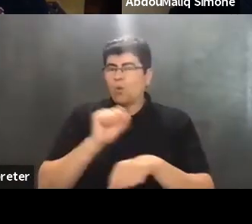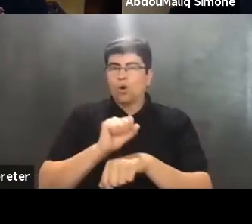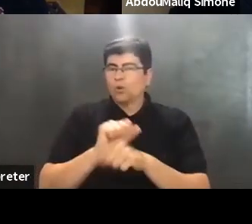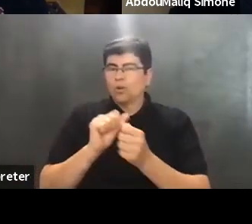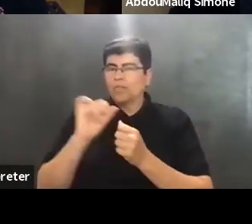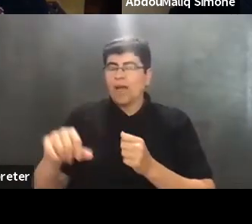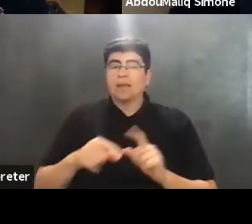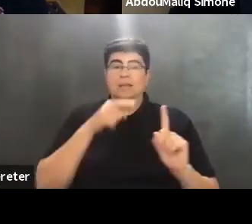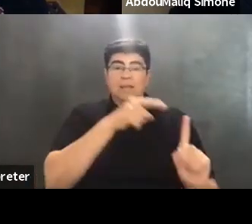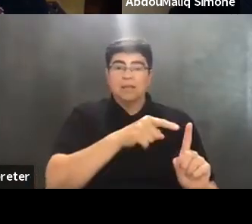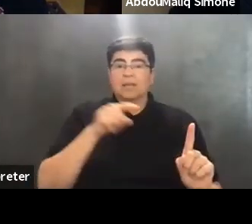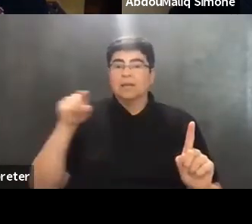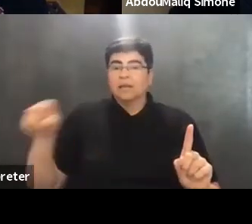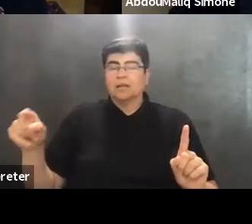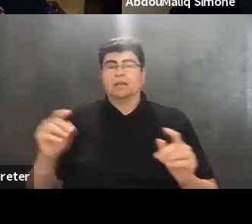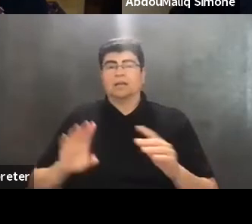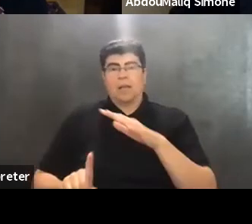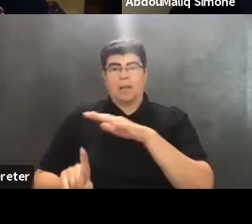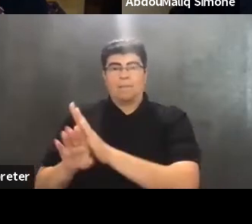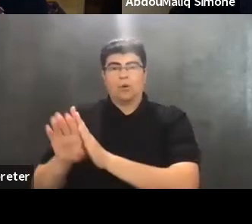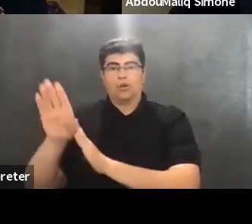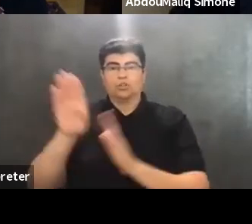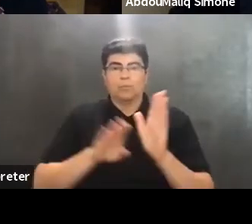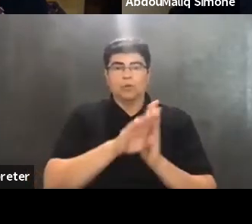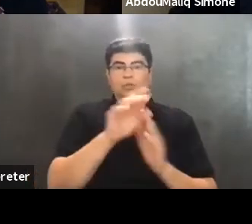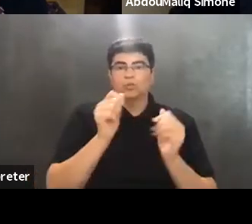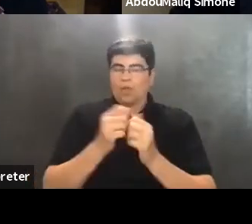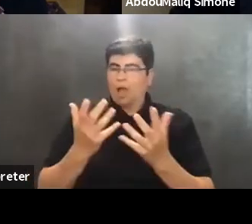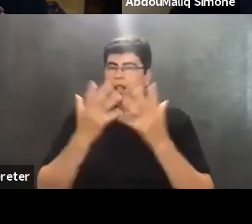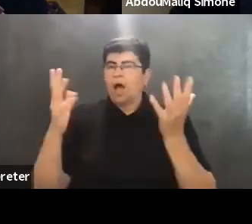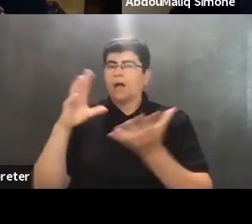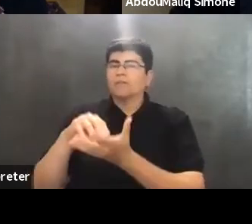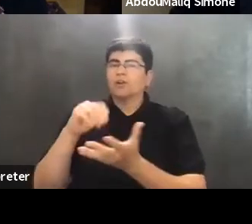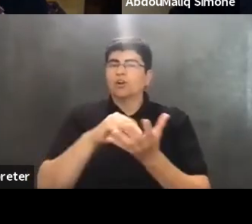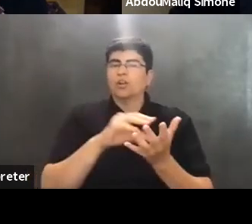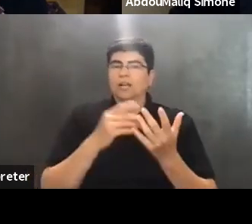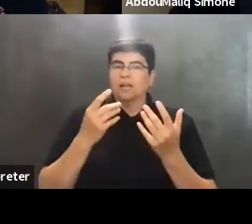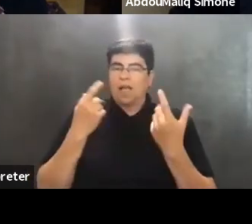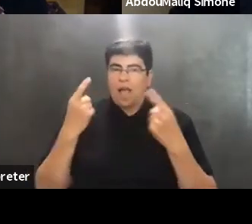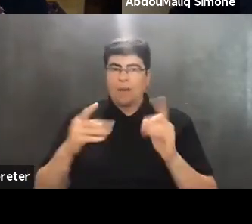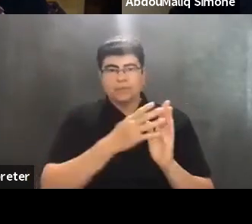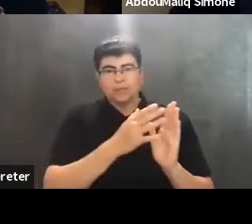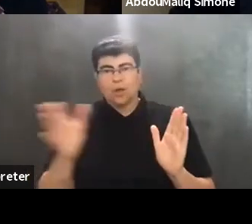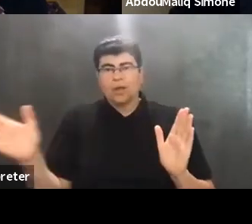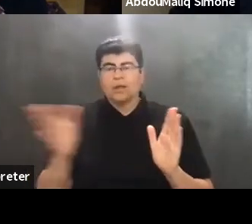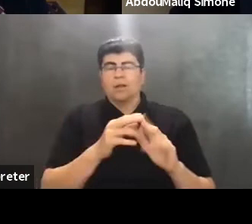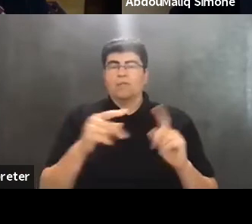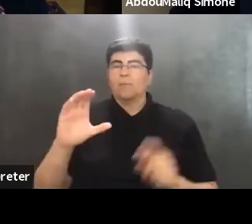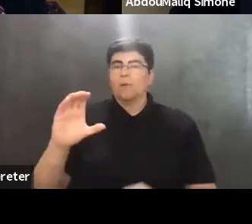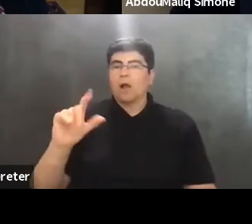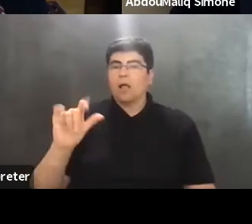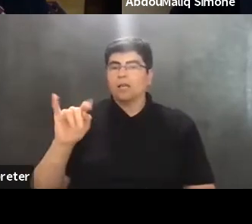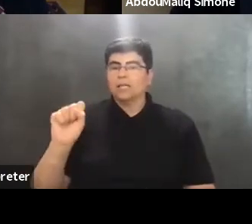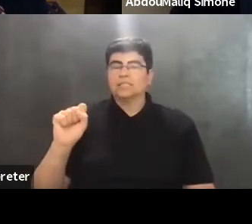emerge together. There's a lot of learning that happens across empire, from the colonies to the settler colonies.